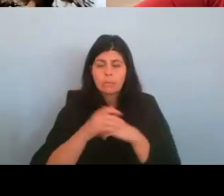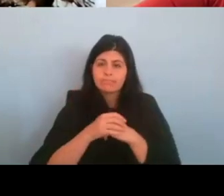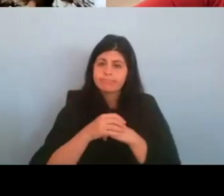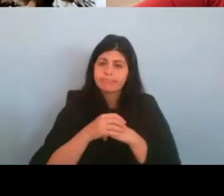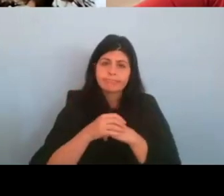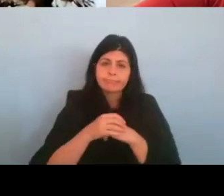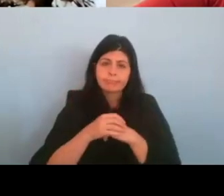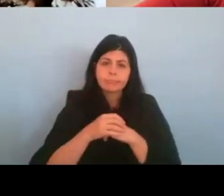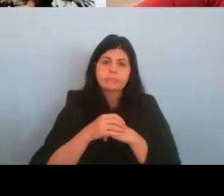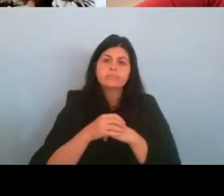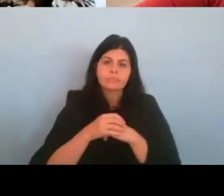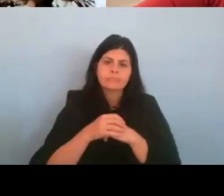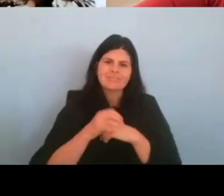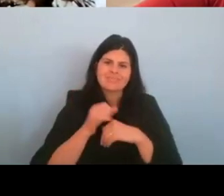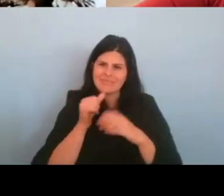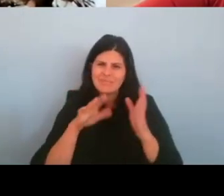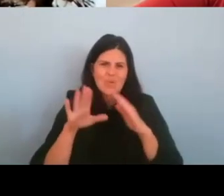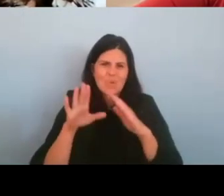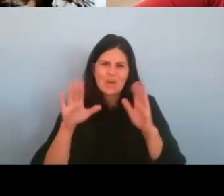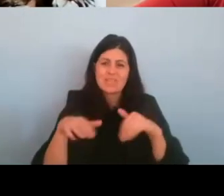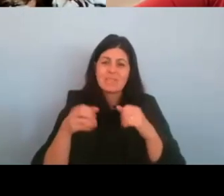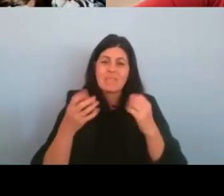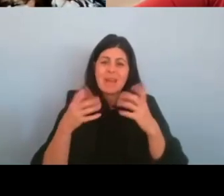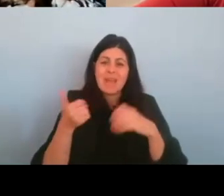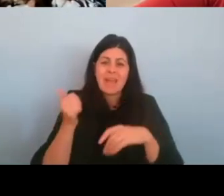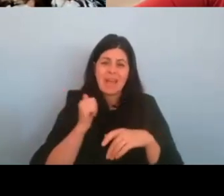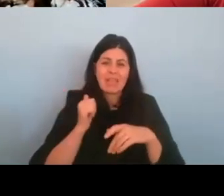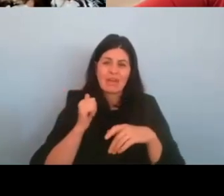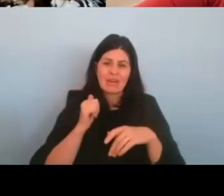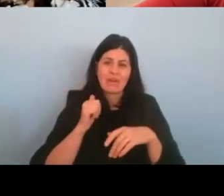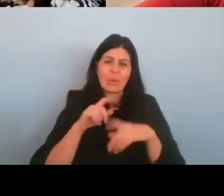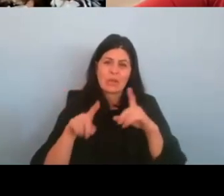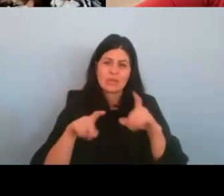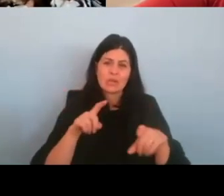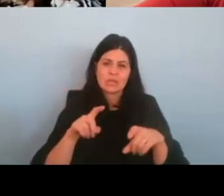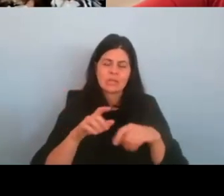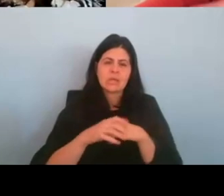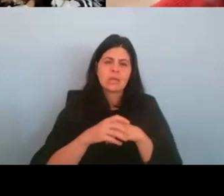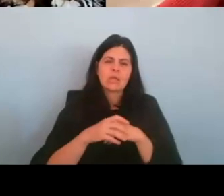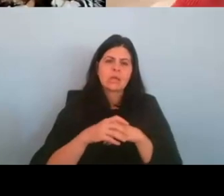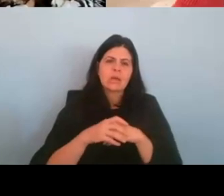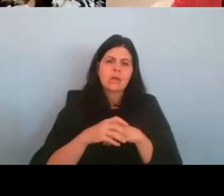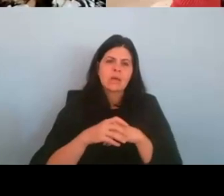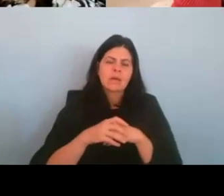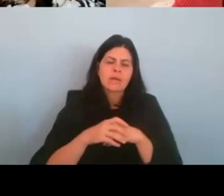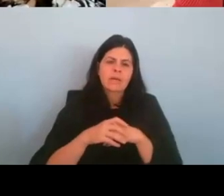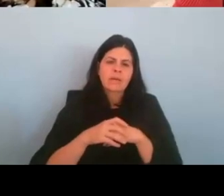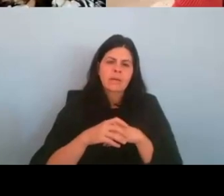No worries. We have a lot of other questions. Um, so this was, um,